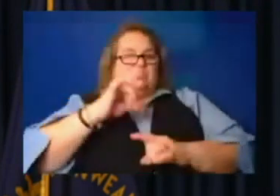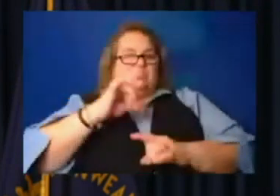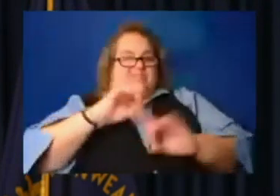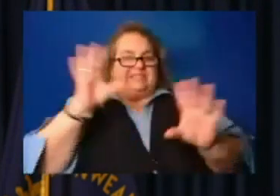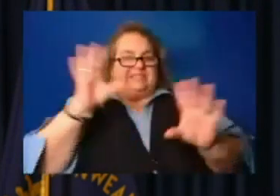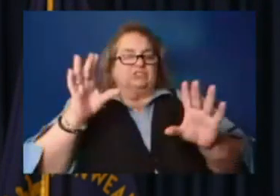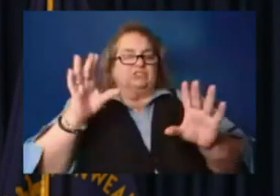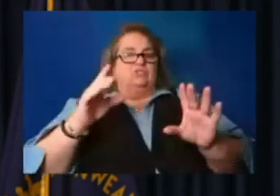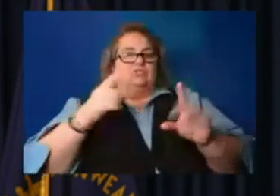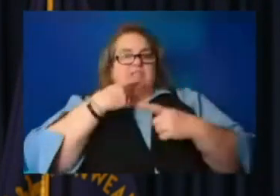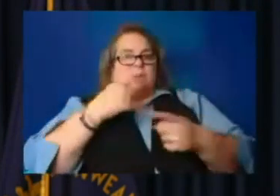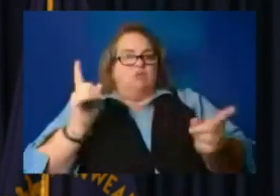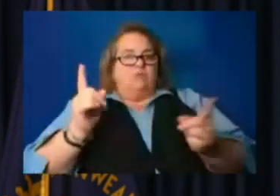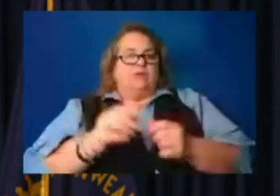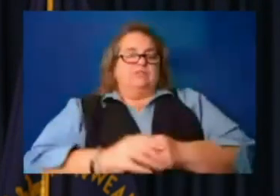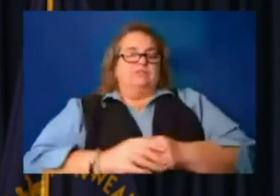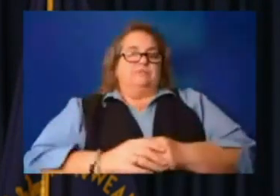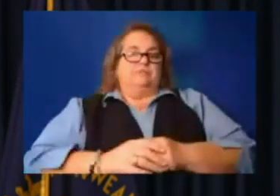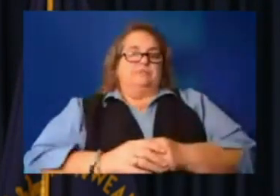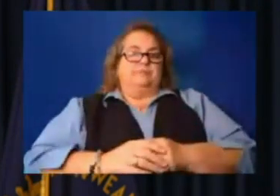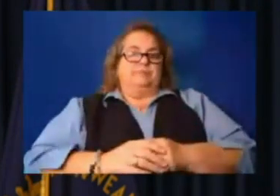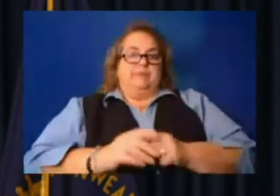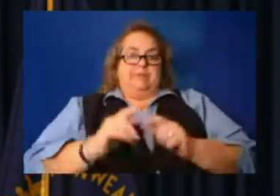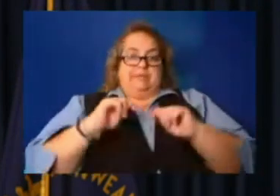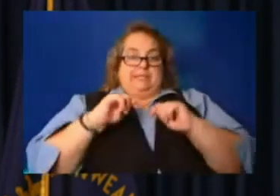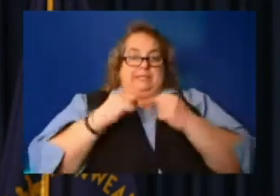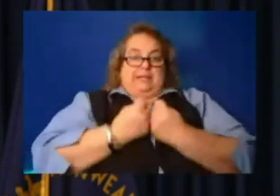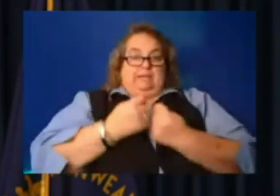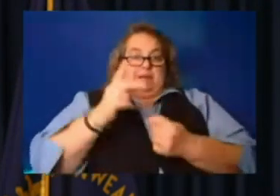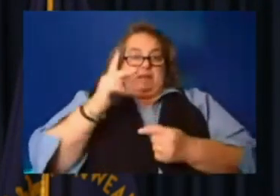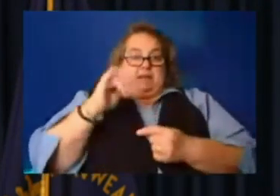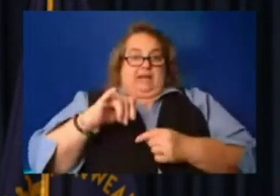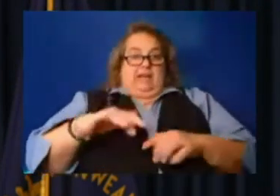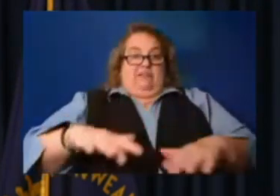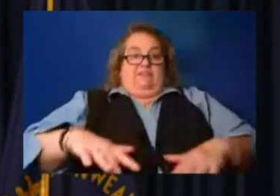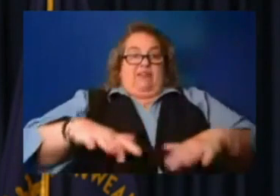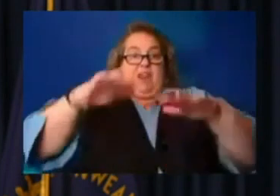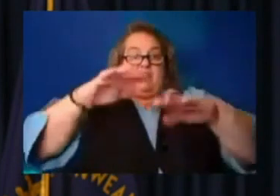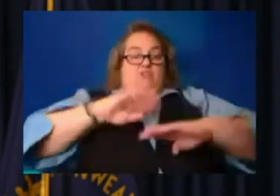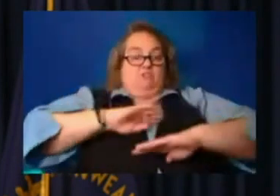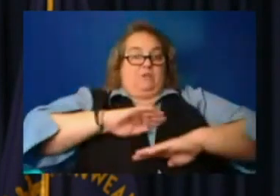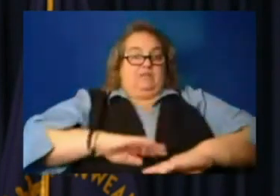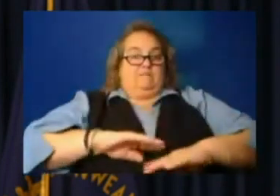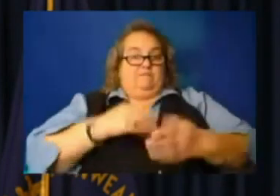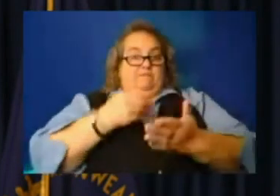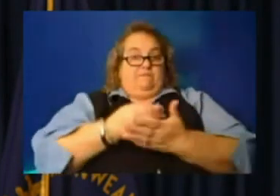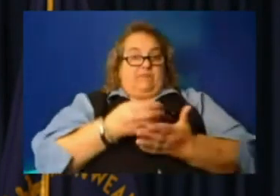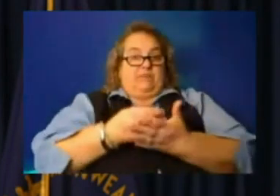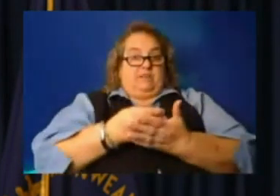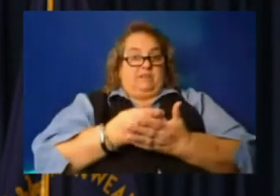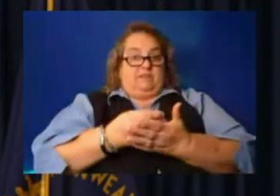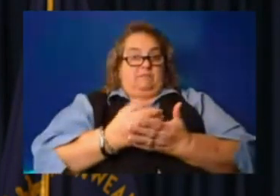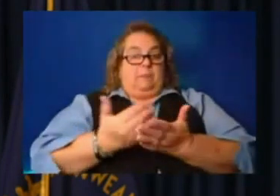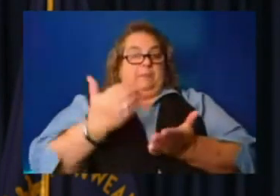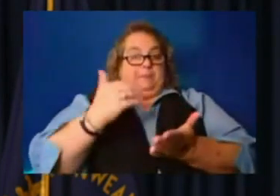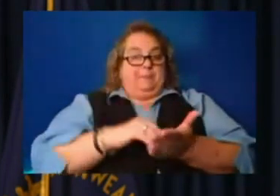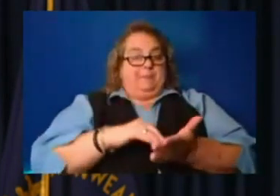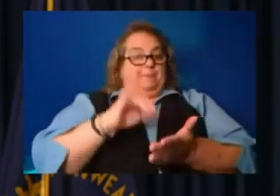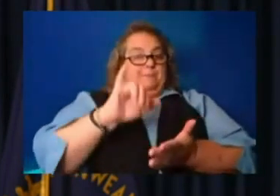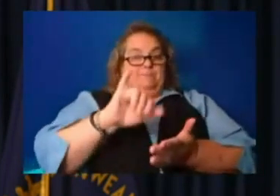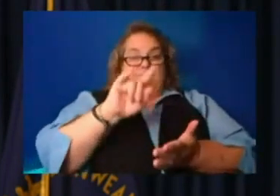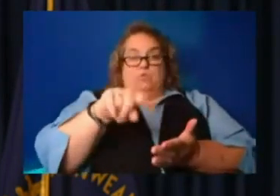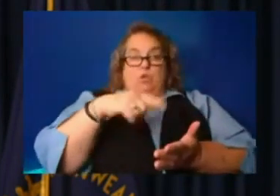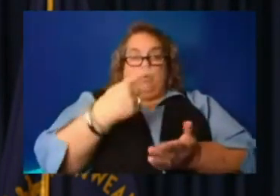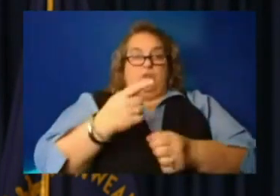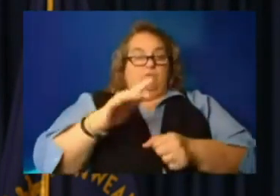Team Kentucky Flood Relief Fund. And again, this is, I think, the only fully transparent